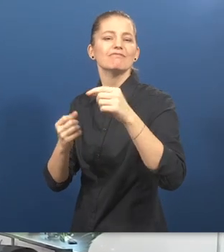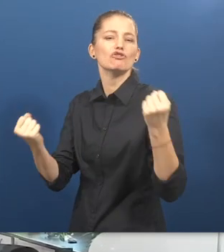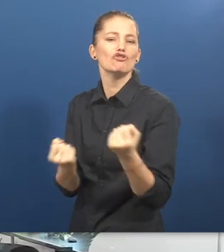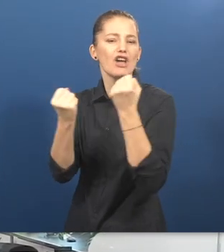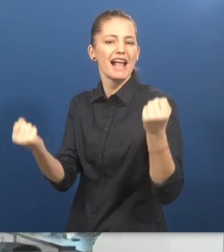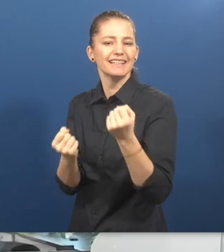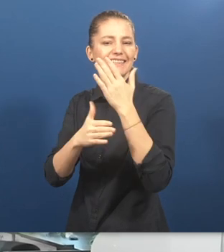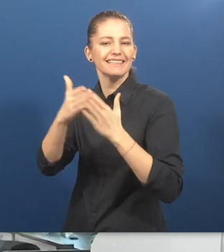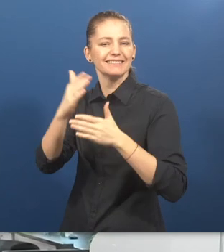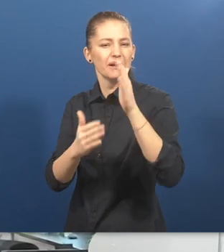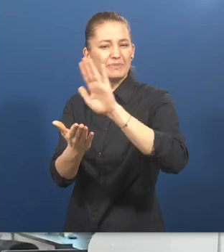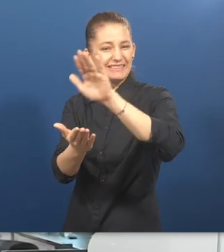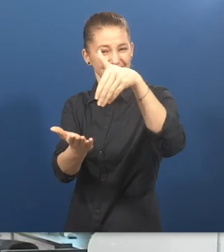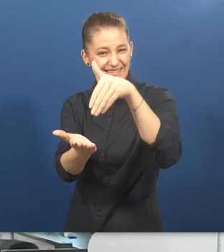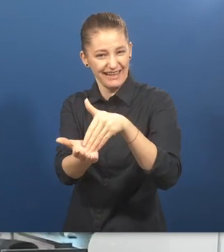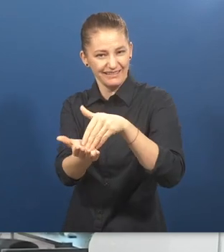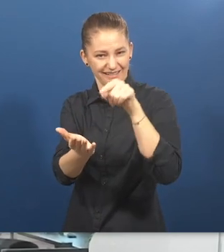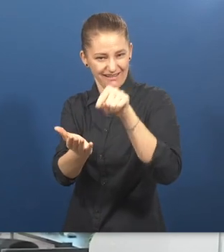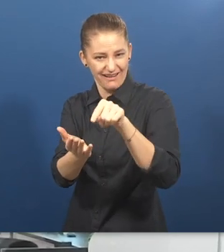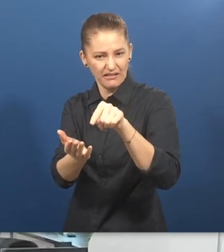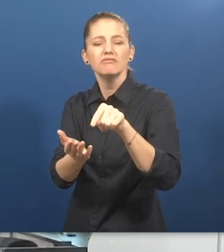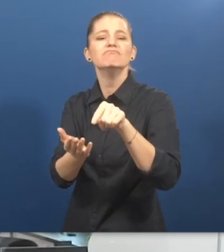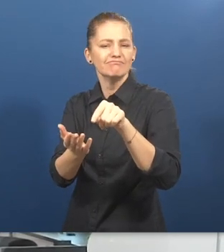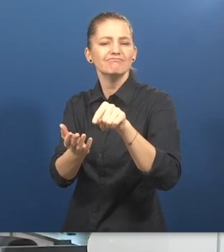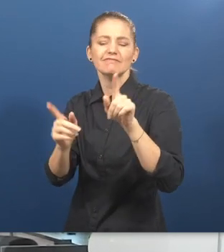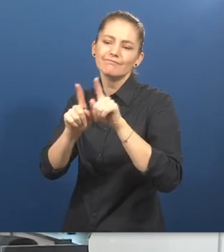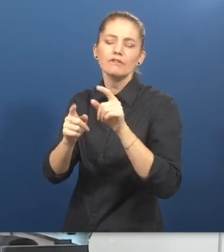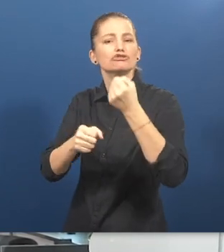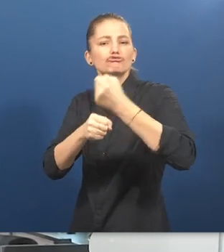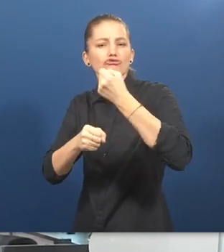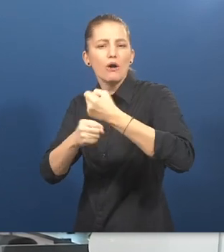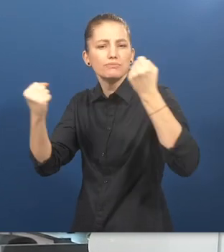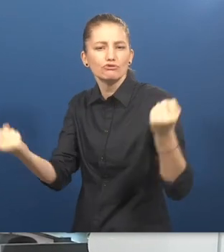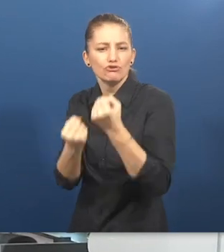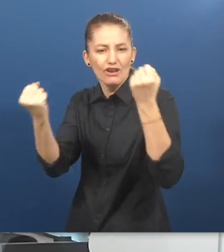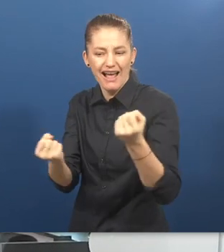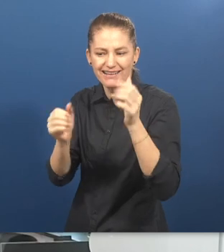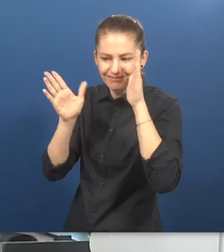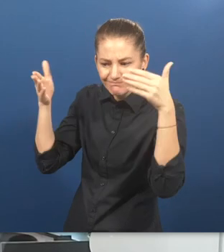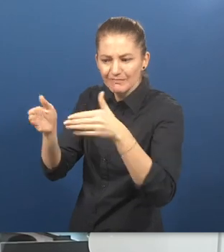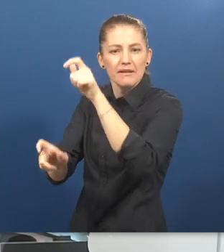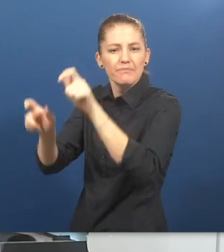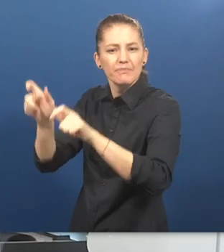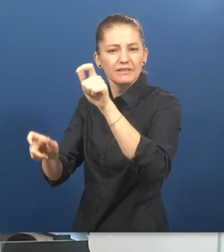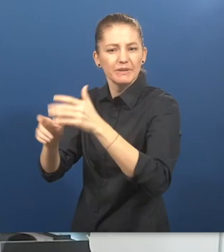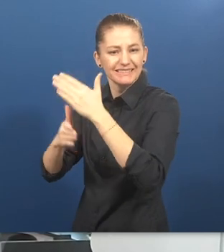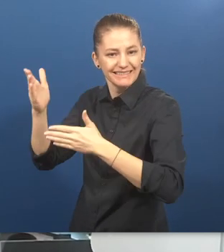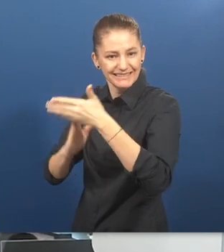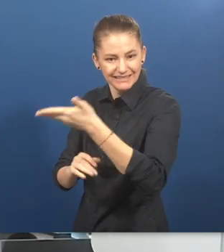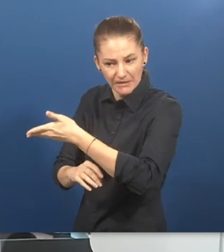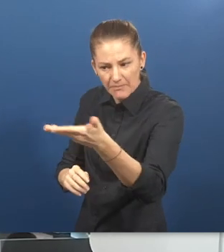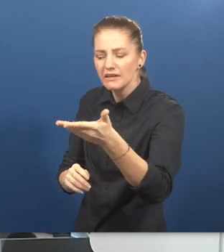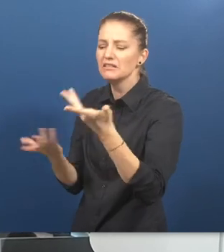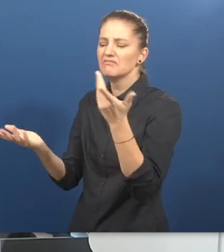of training on a disability center with on-the-job training for